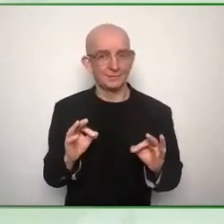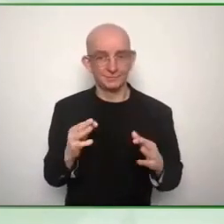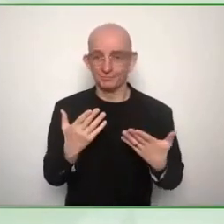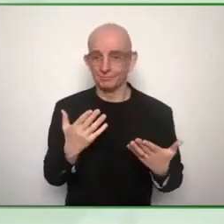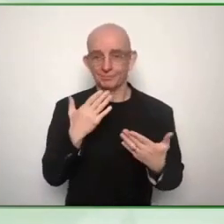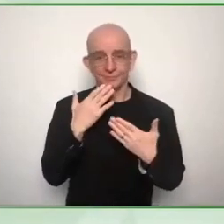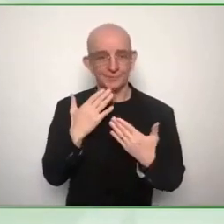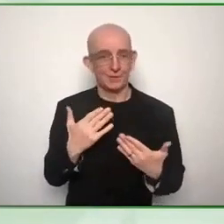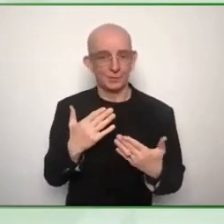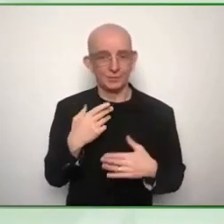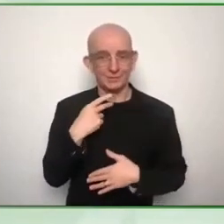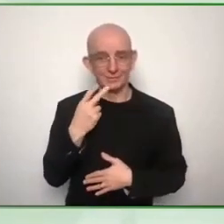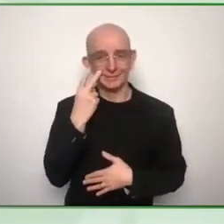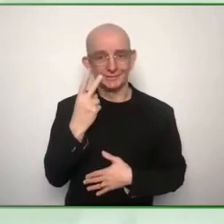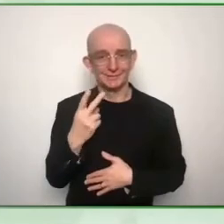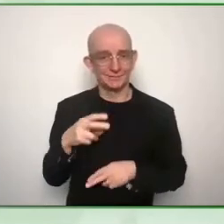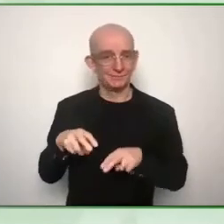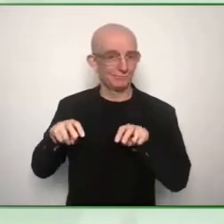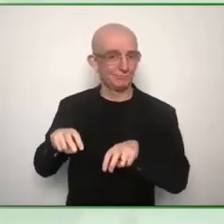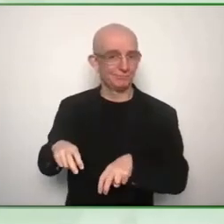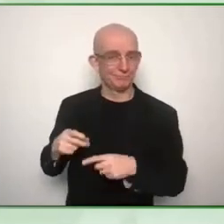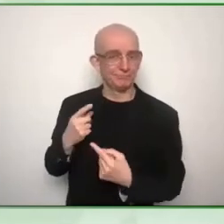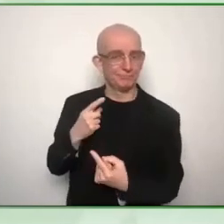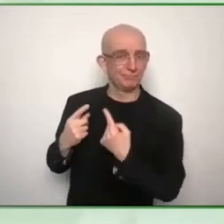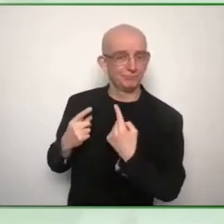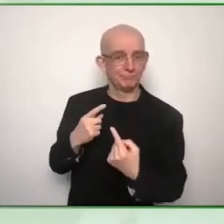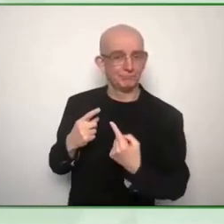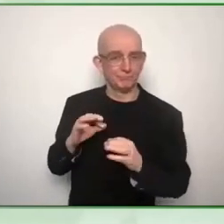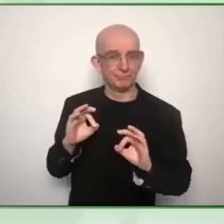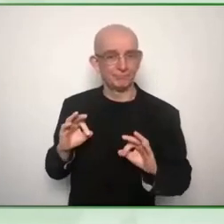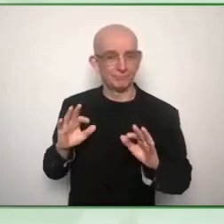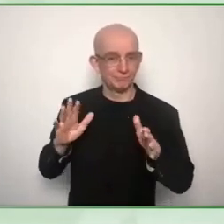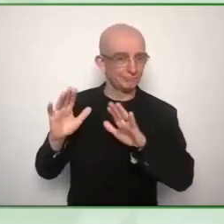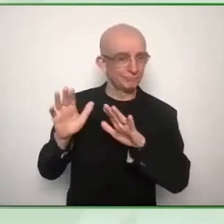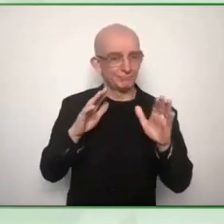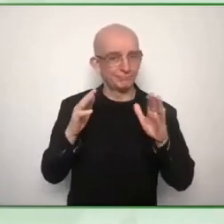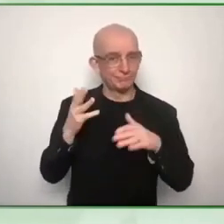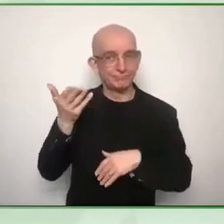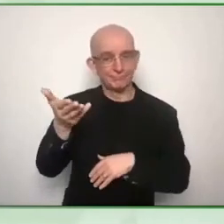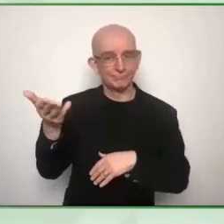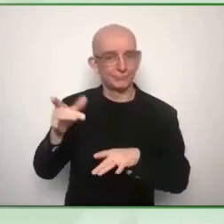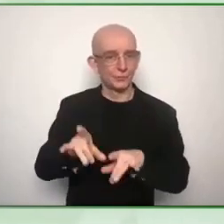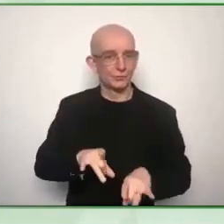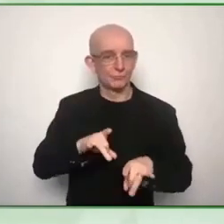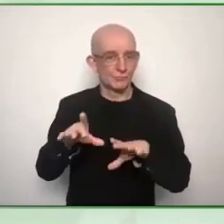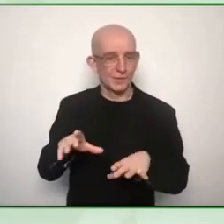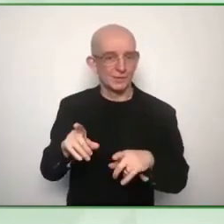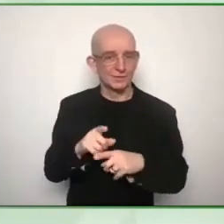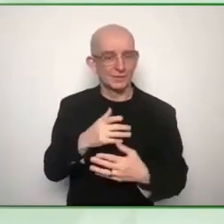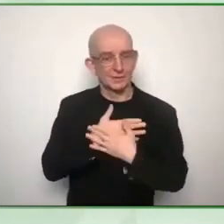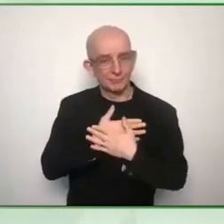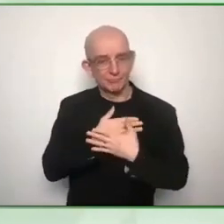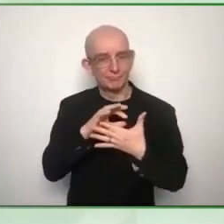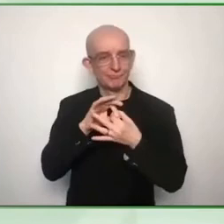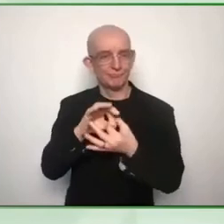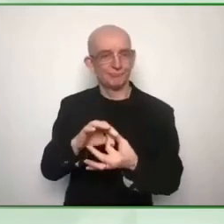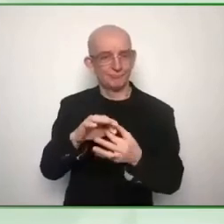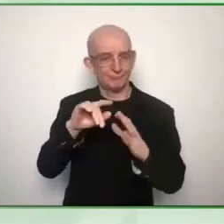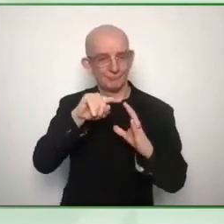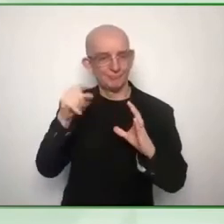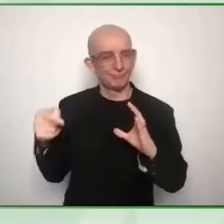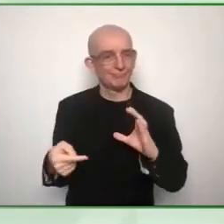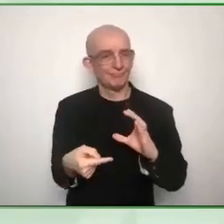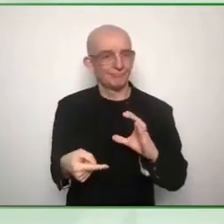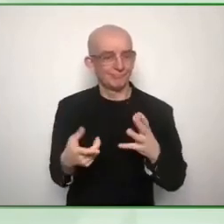summarized our 30-minute conversation in in what like one two minutes thank you petra really fantastic and uh